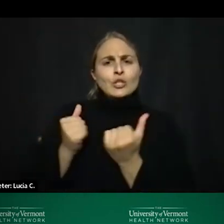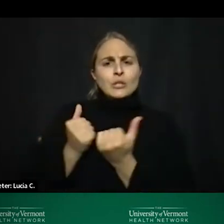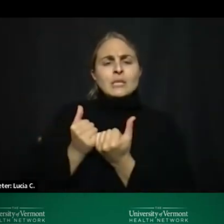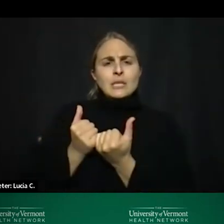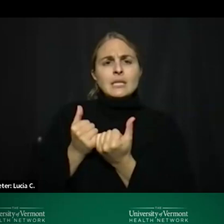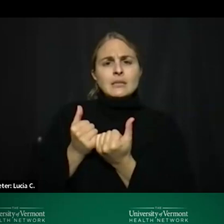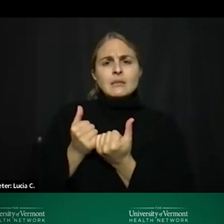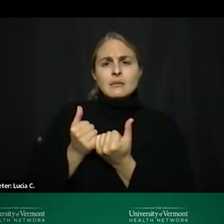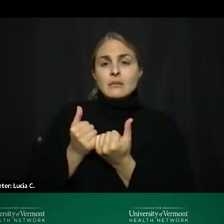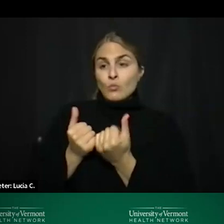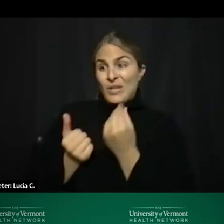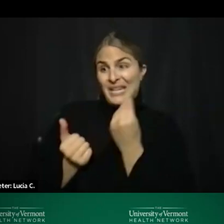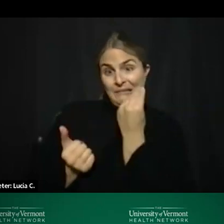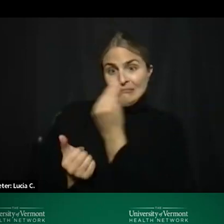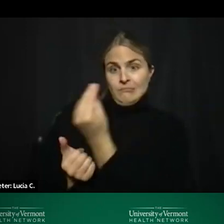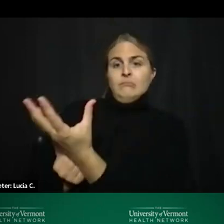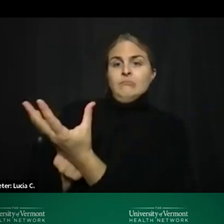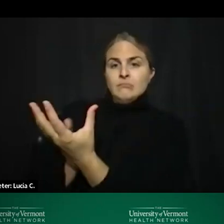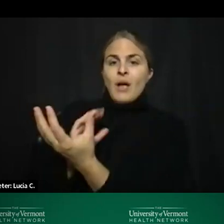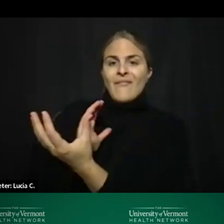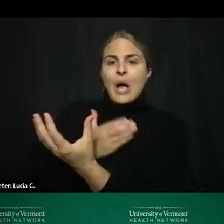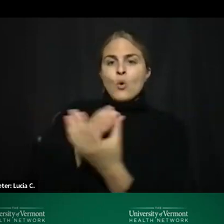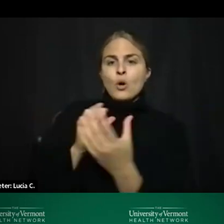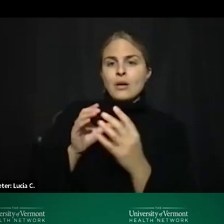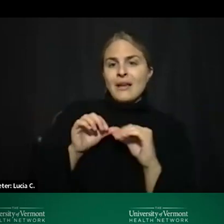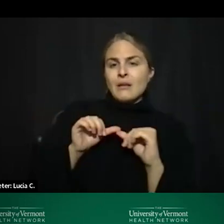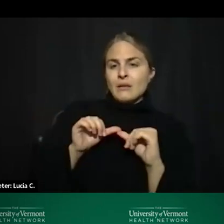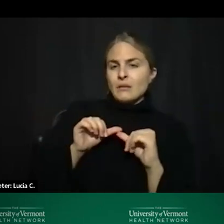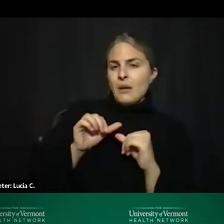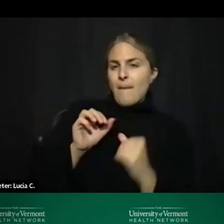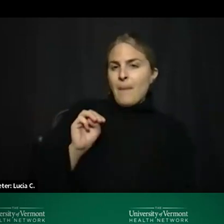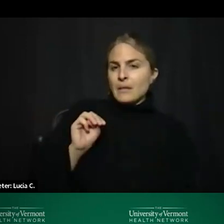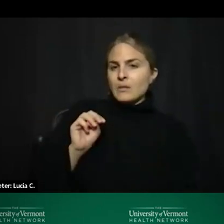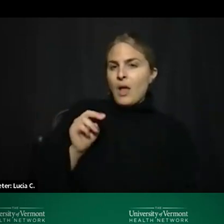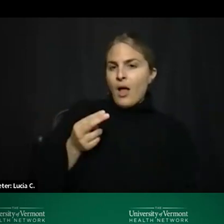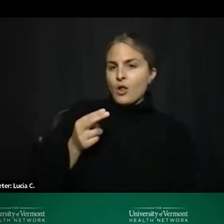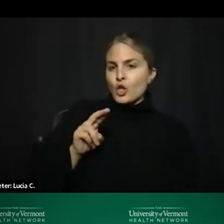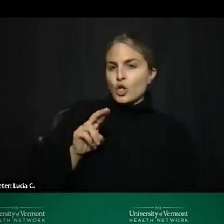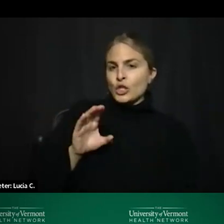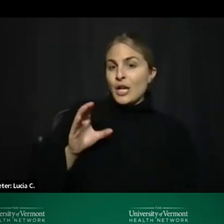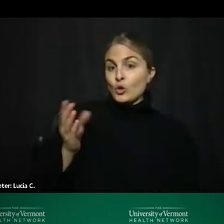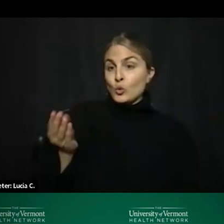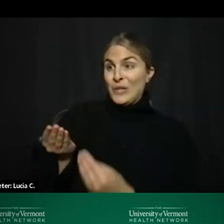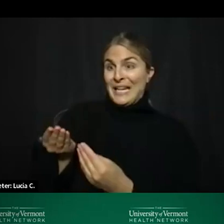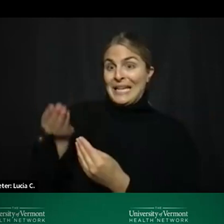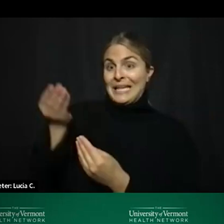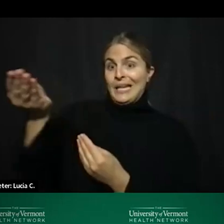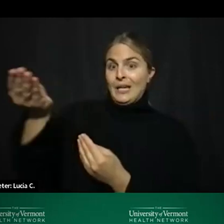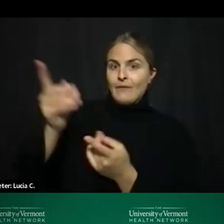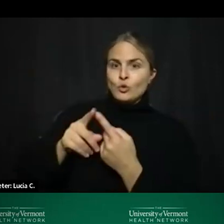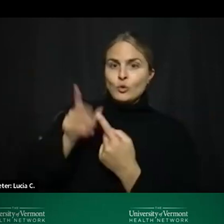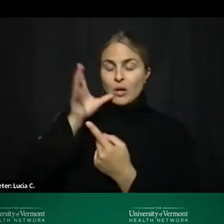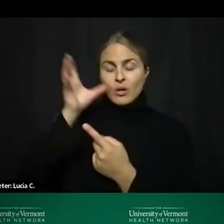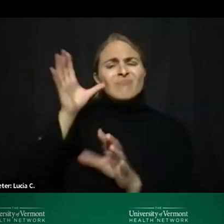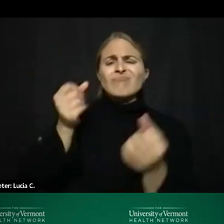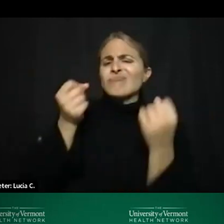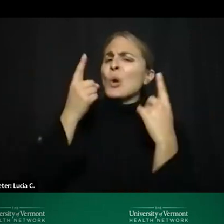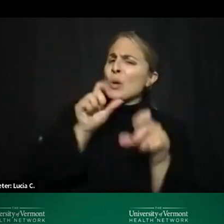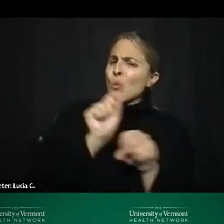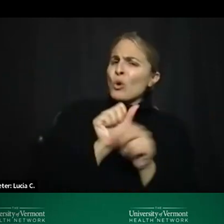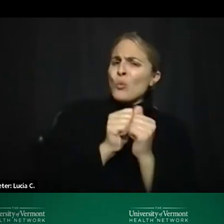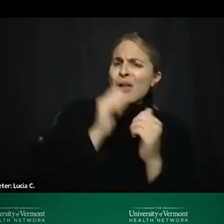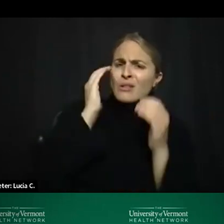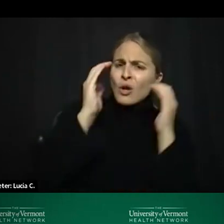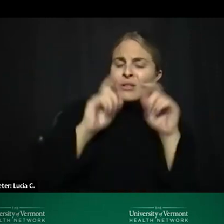about mental virgin care on hand and to give to parents so while we are an adult serving program we know that many